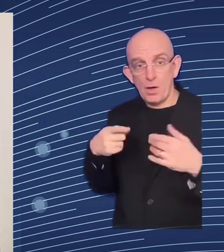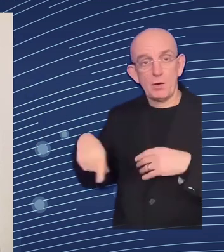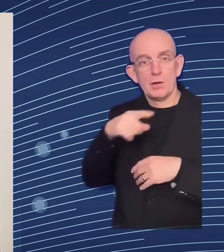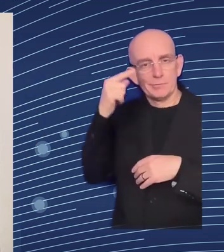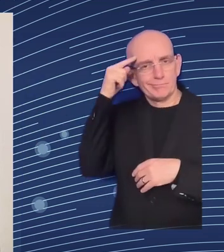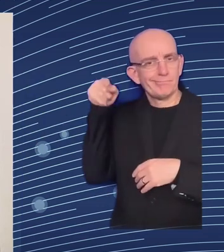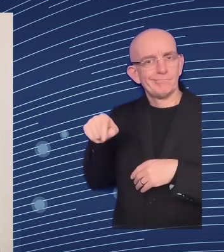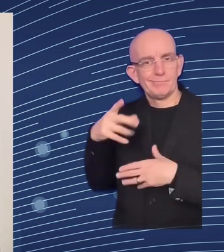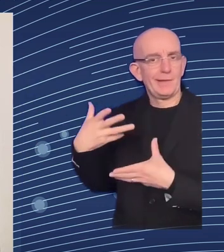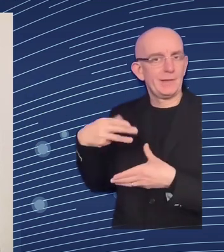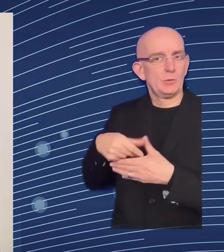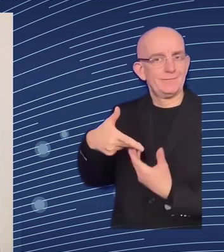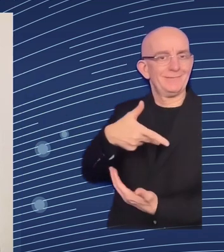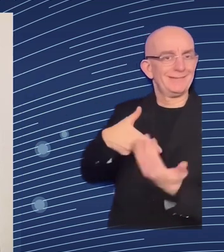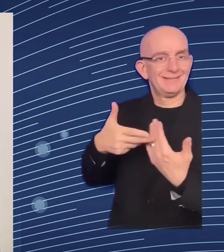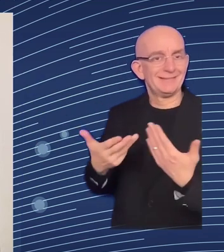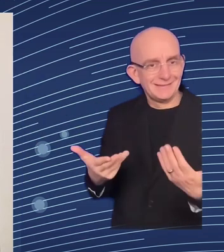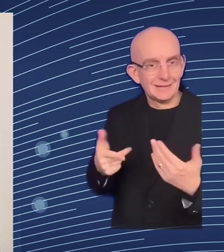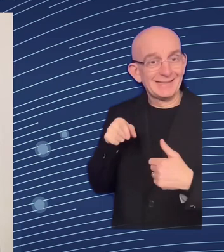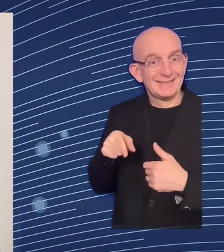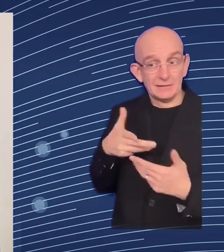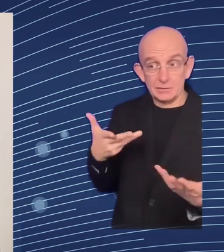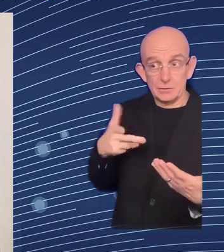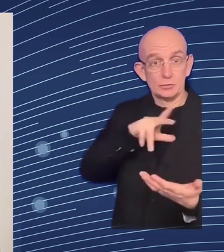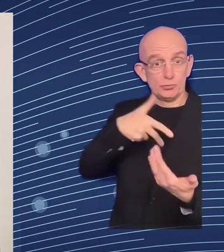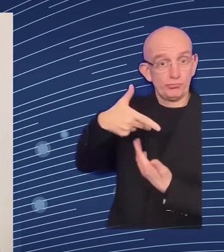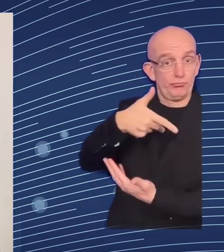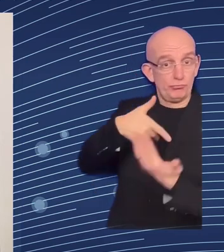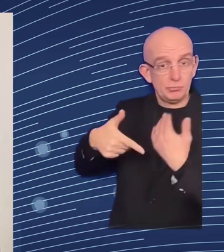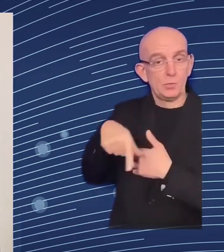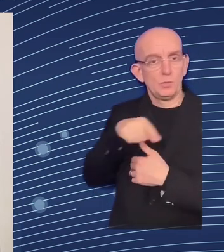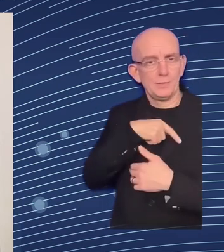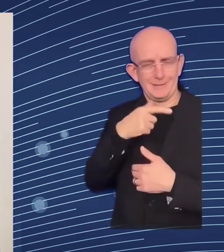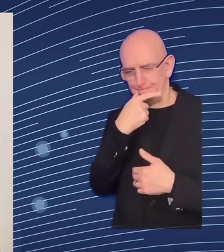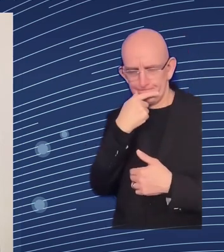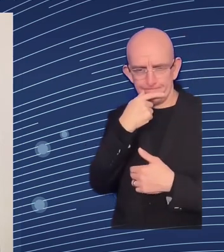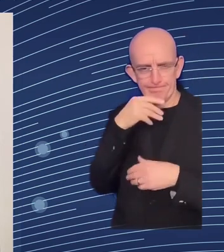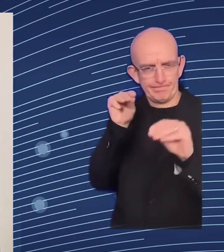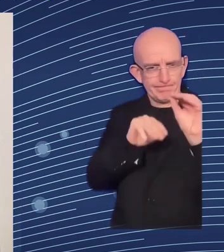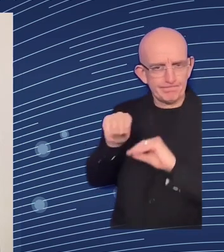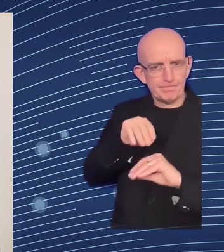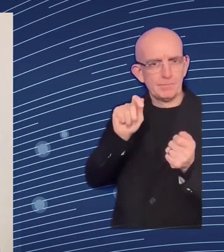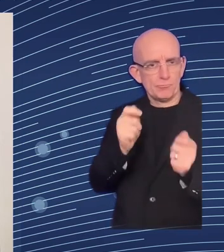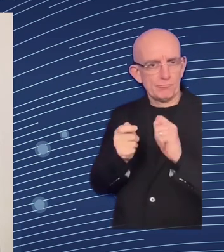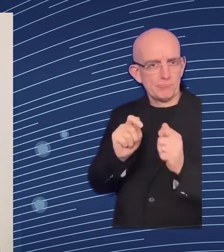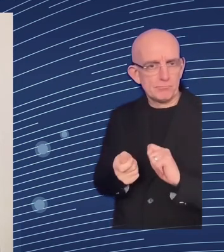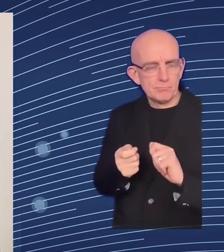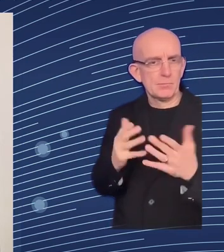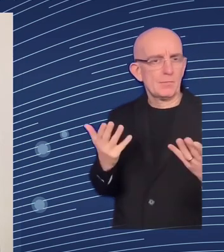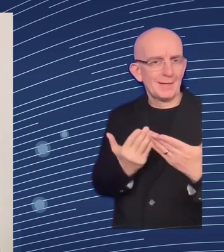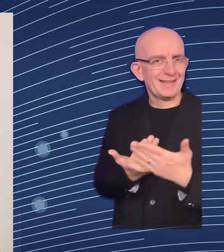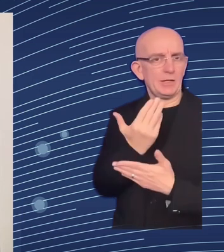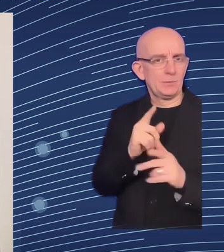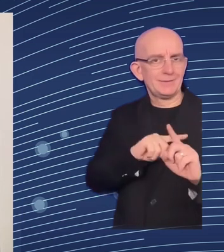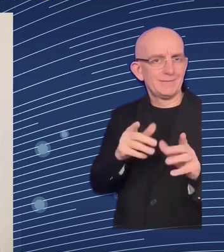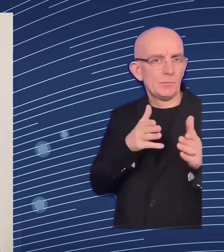ways of financing and delivering social services through the establishment of a purchasing agency and engagement of public and private